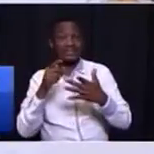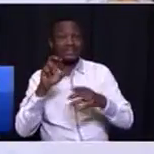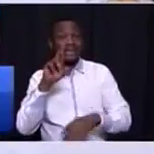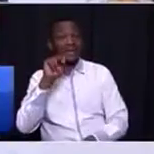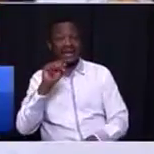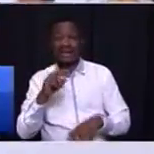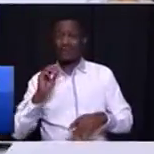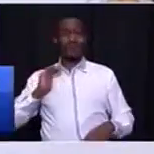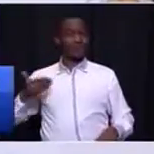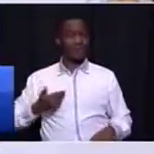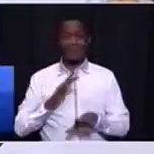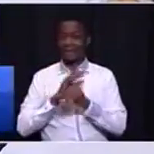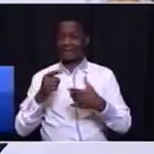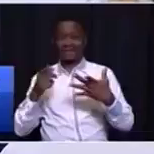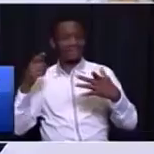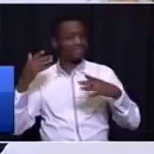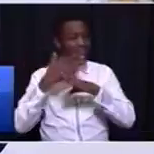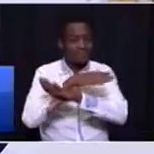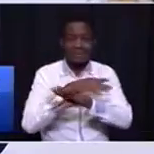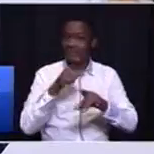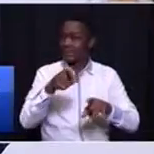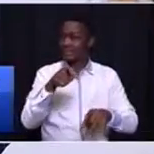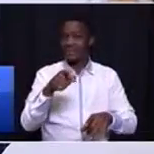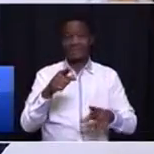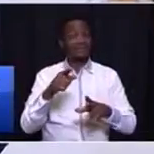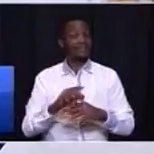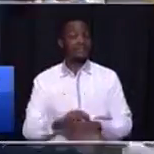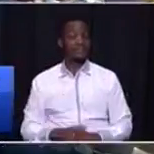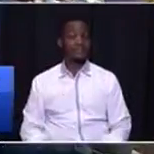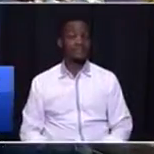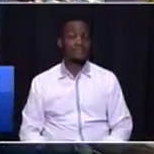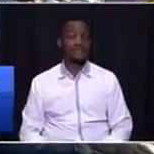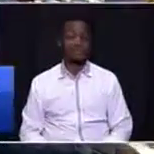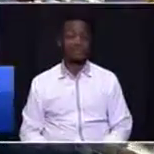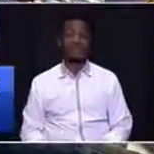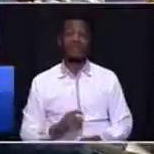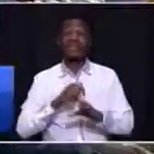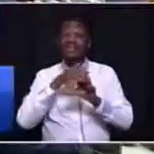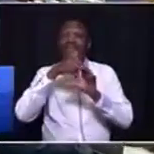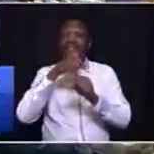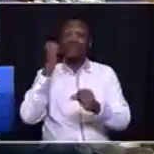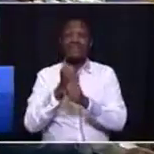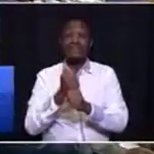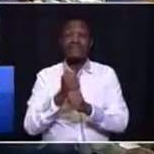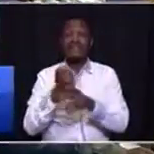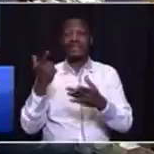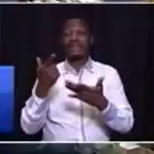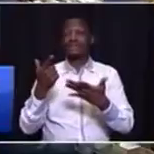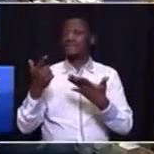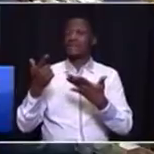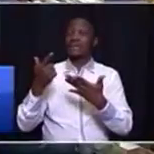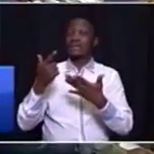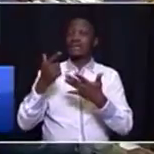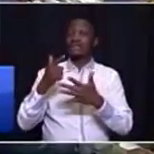at Breeze Street Taxi Rang. Jermiston Station is a big transport